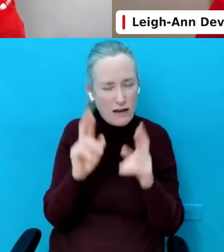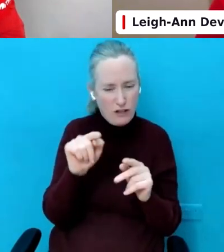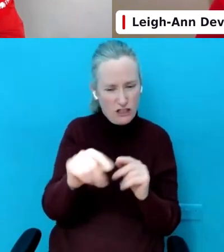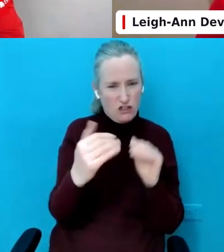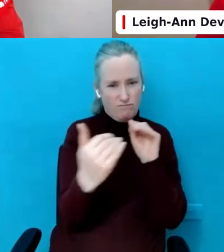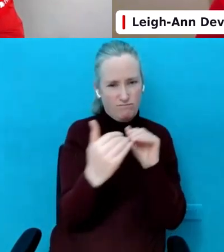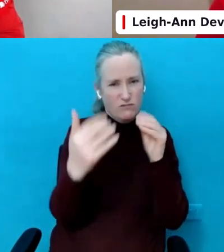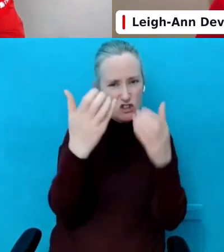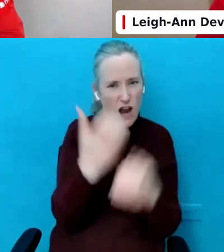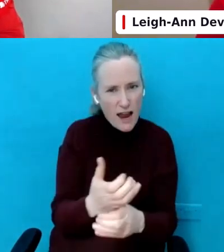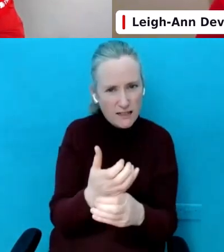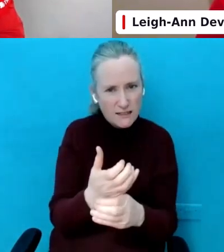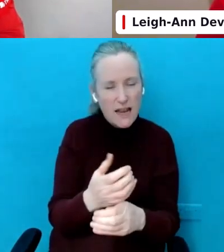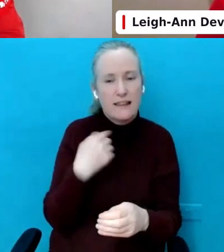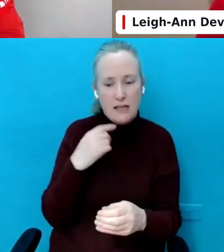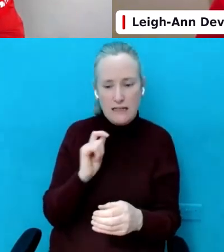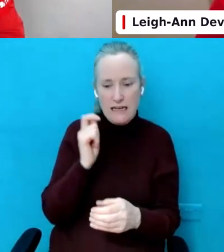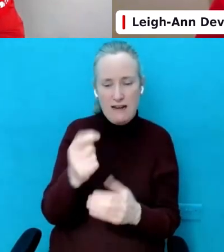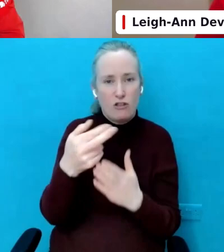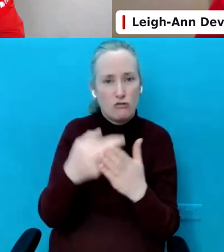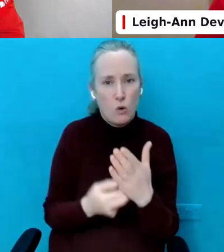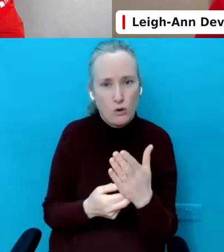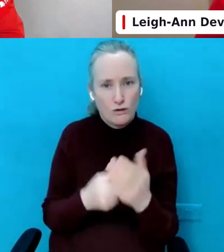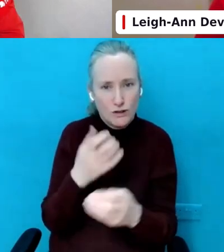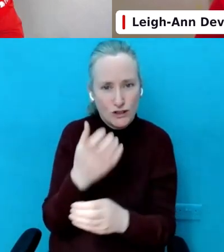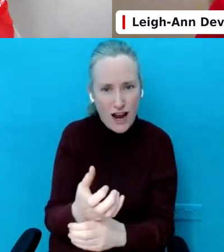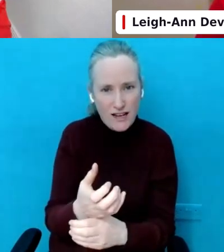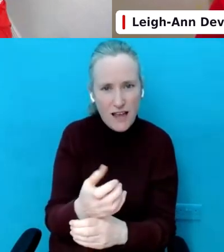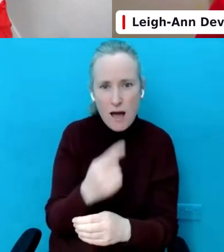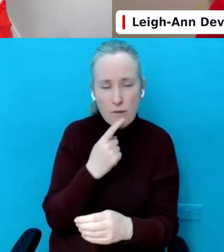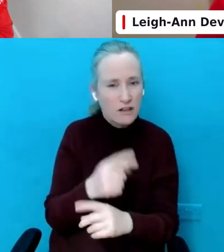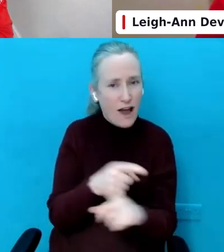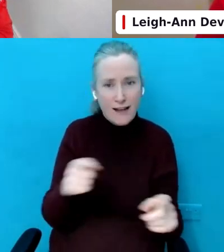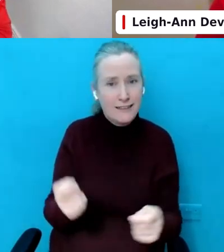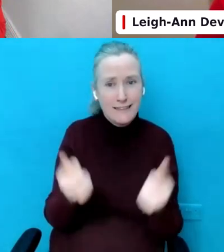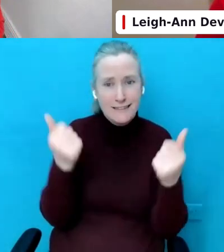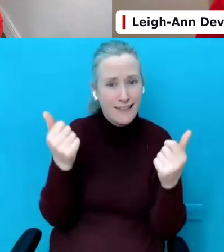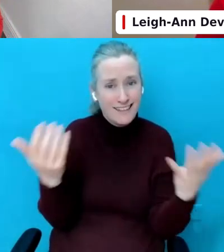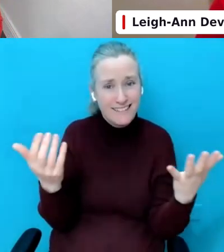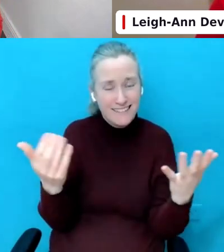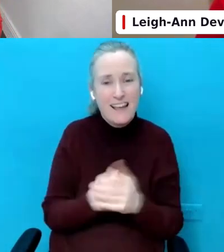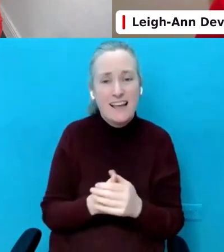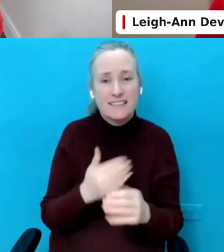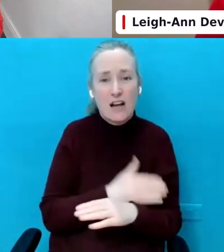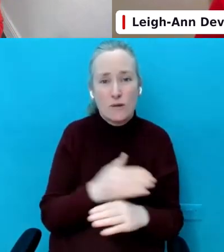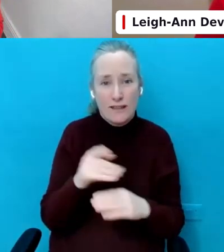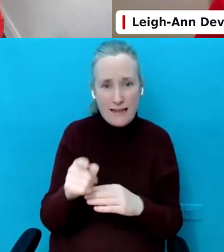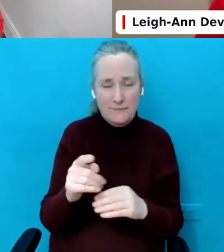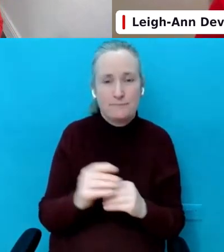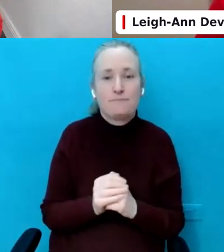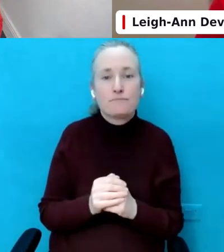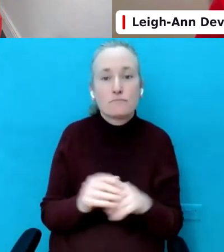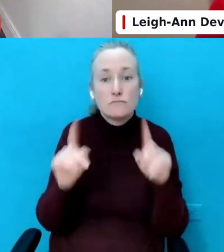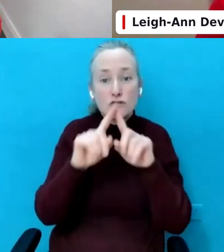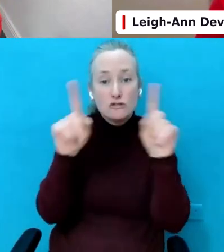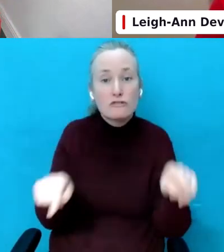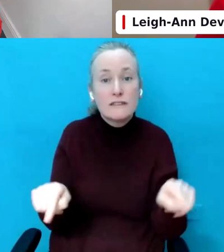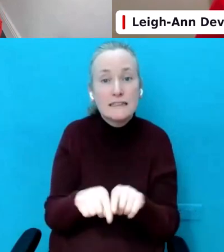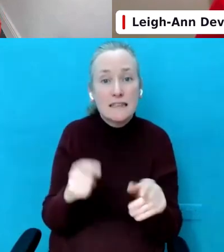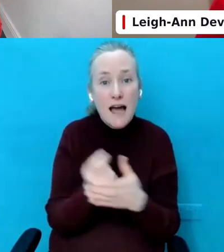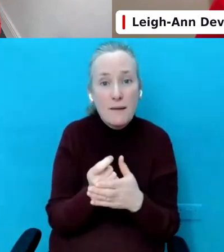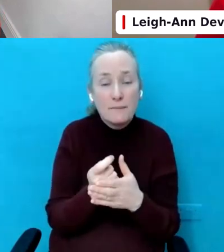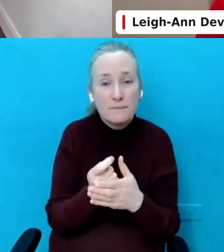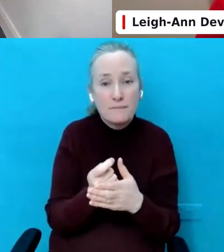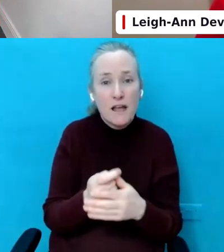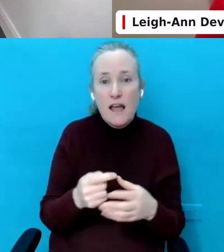not that straightforward anymore. So let's start with that. Screen time, we don't want it to be